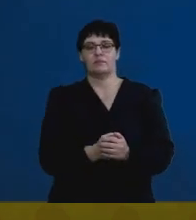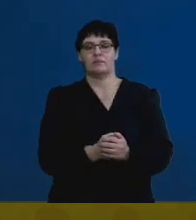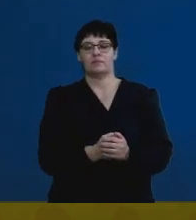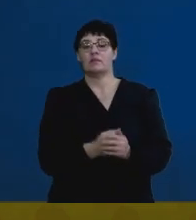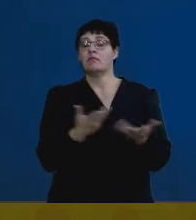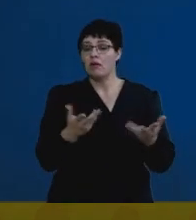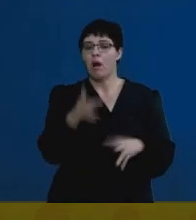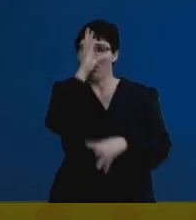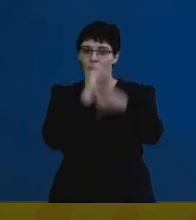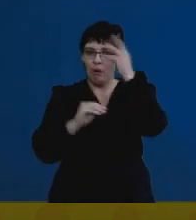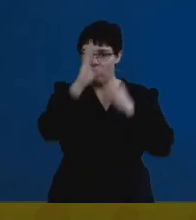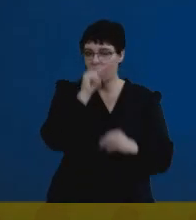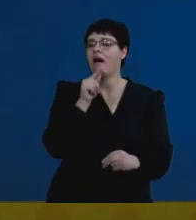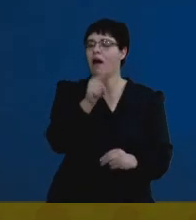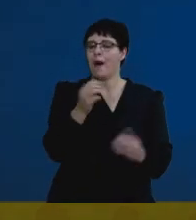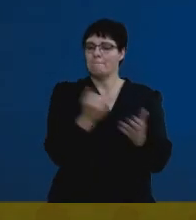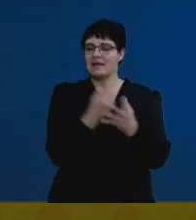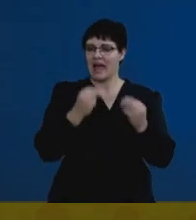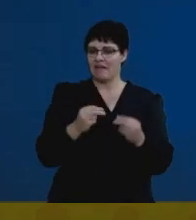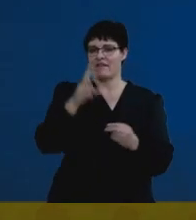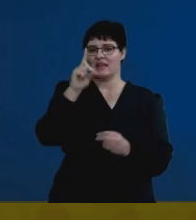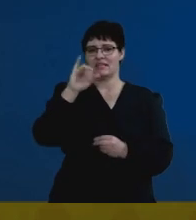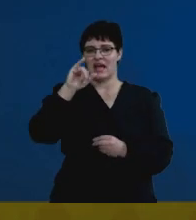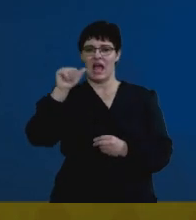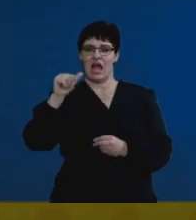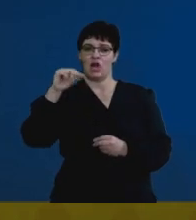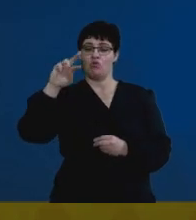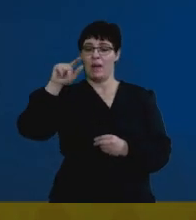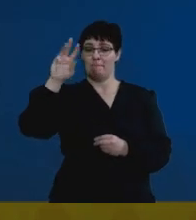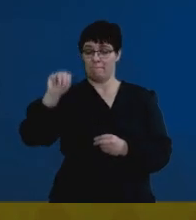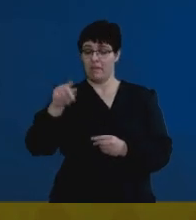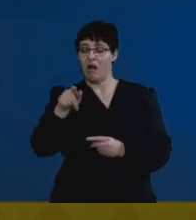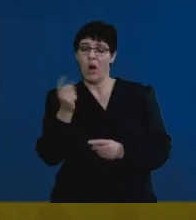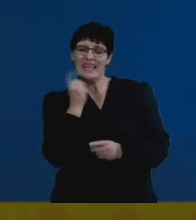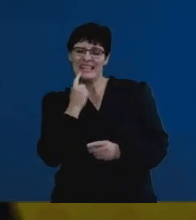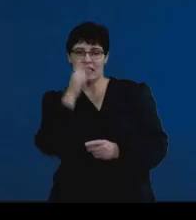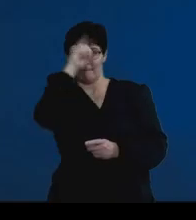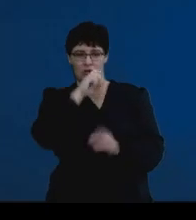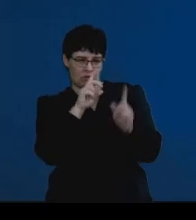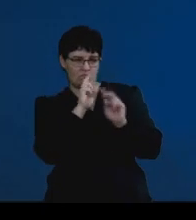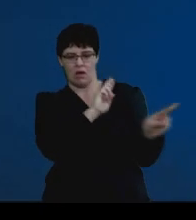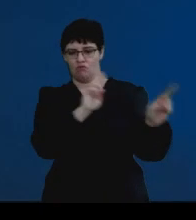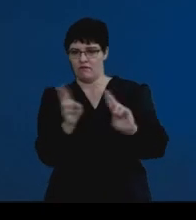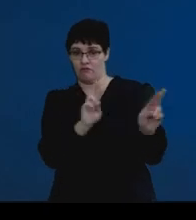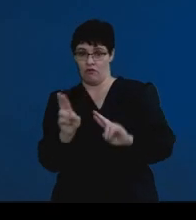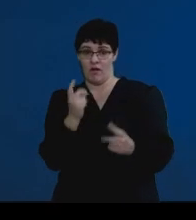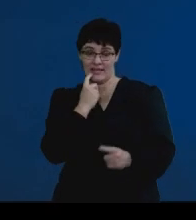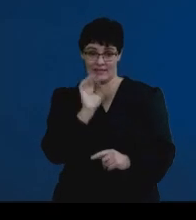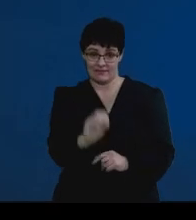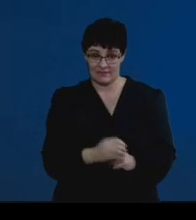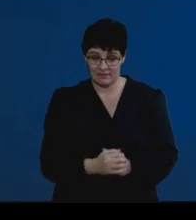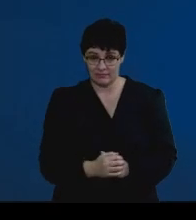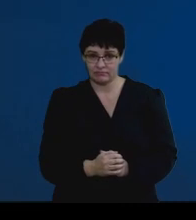in your learning that you've got diagrams or you've got templates of diagrams that you easily refer to. Learn